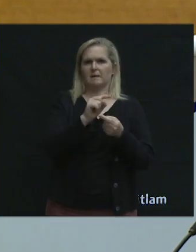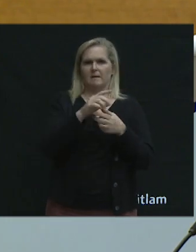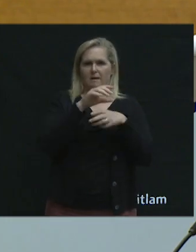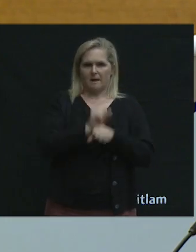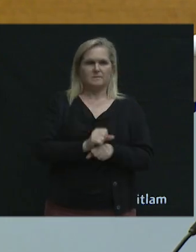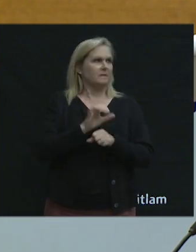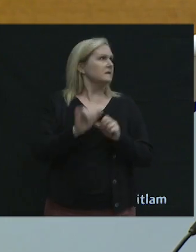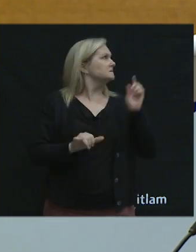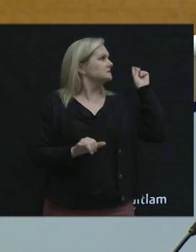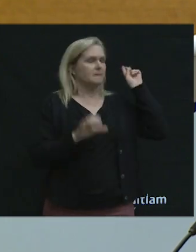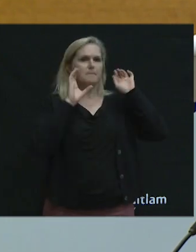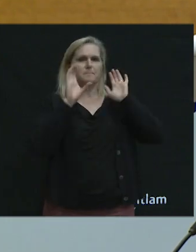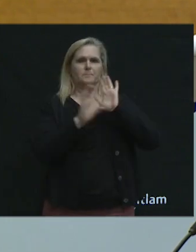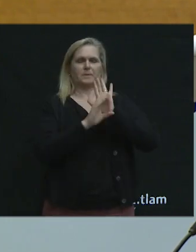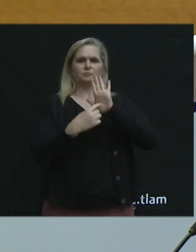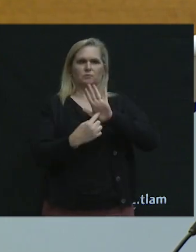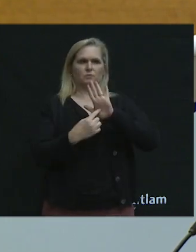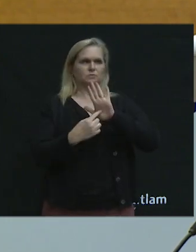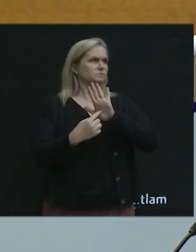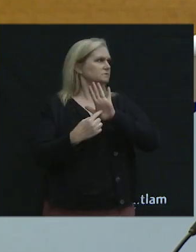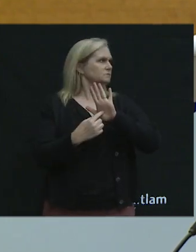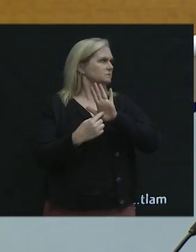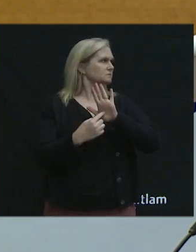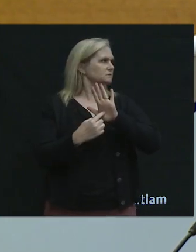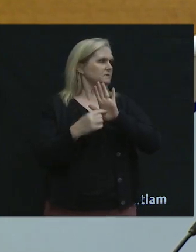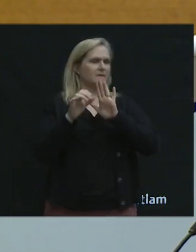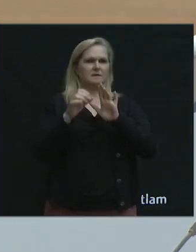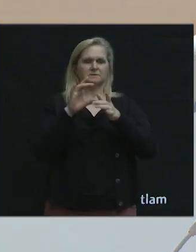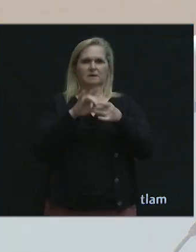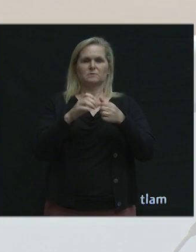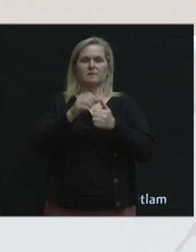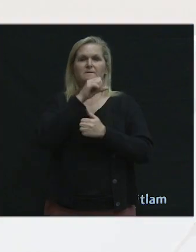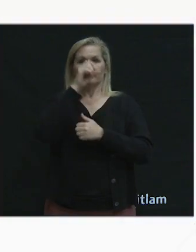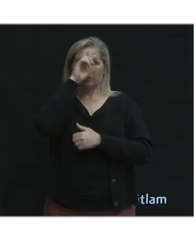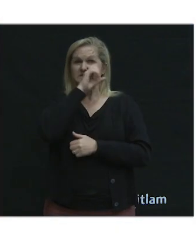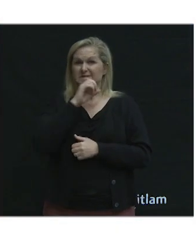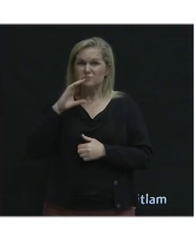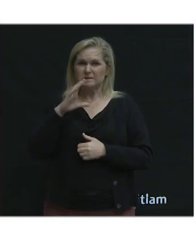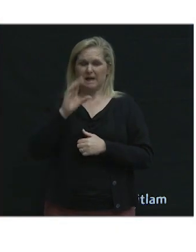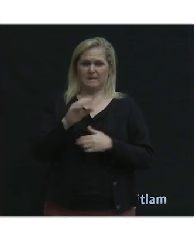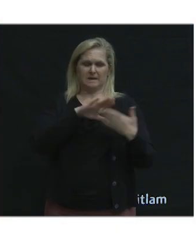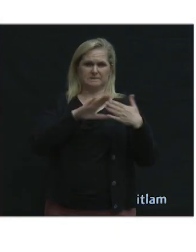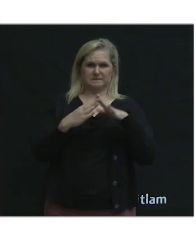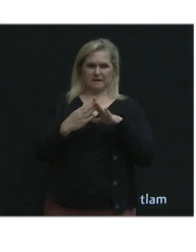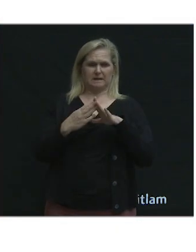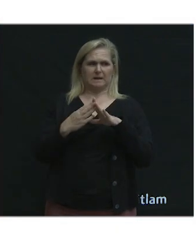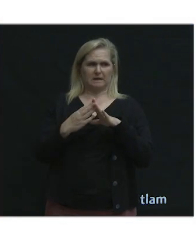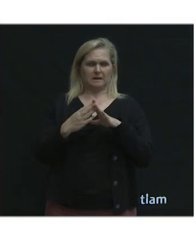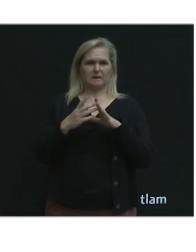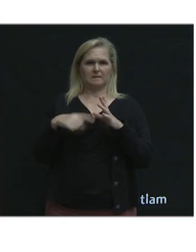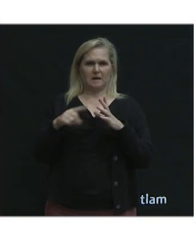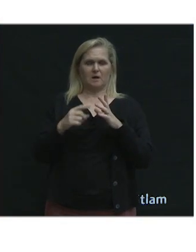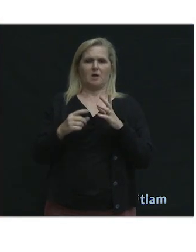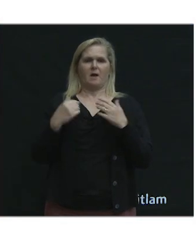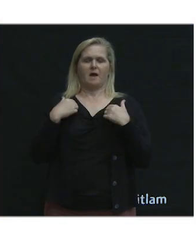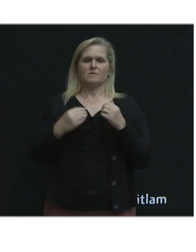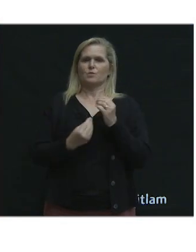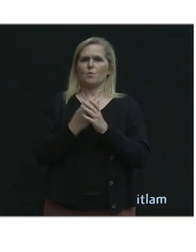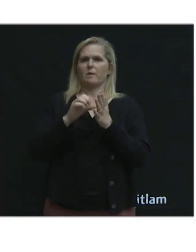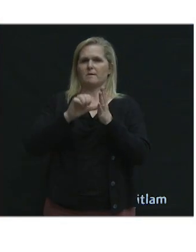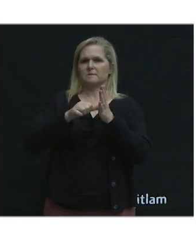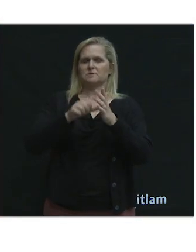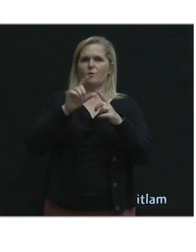demographics, uh, with, uh, growing proportion of seniors, for example. And the city also has a growing emphasis on